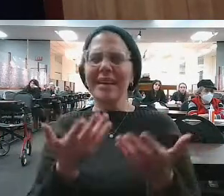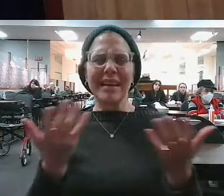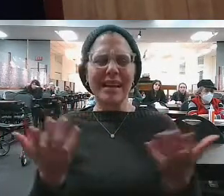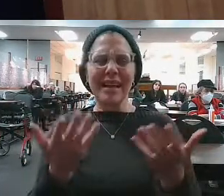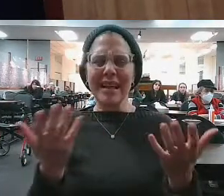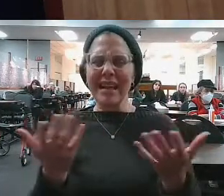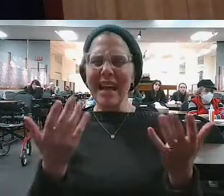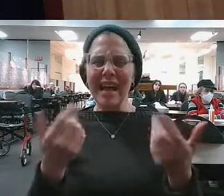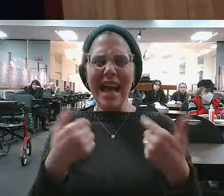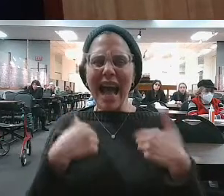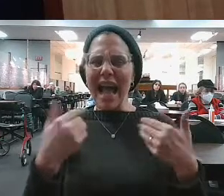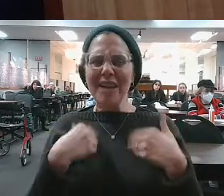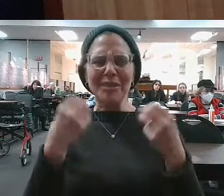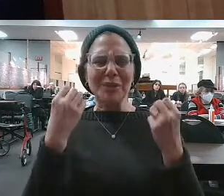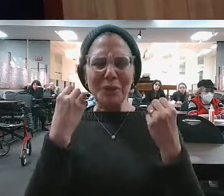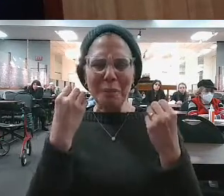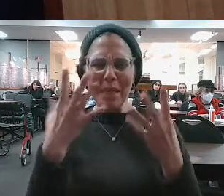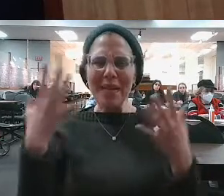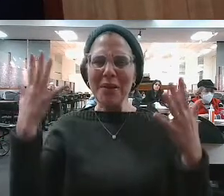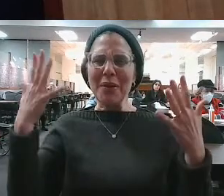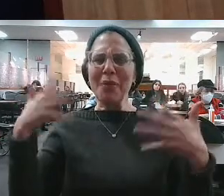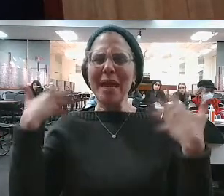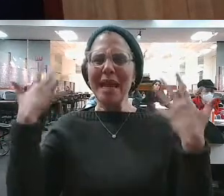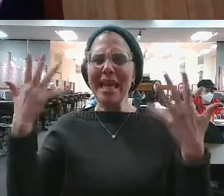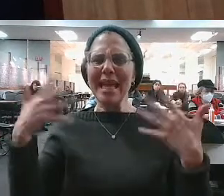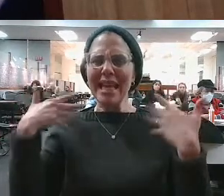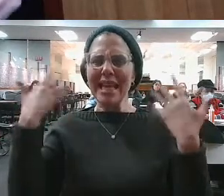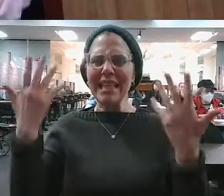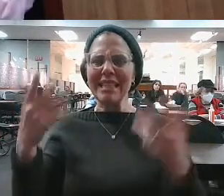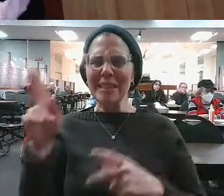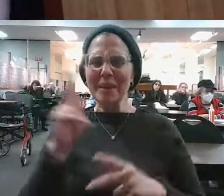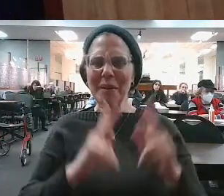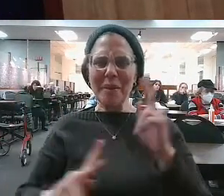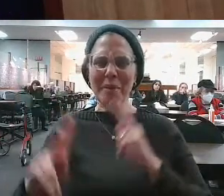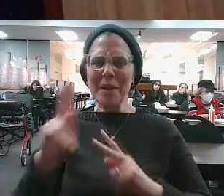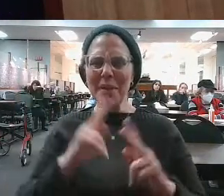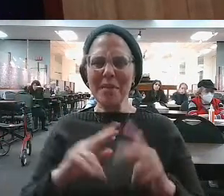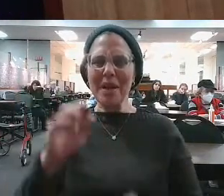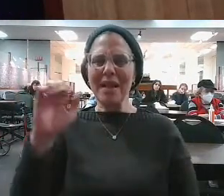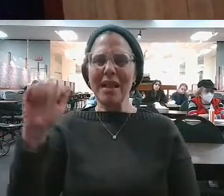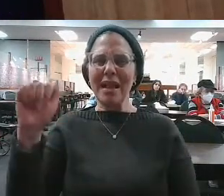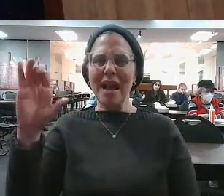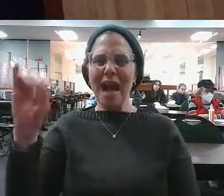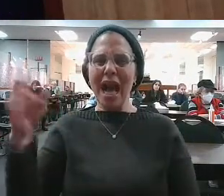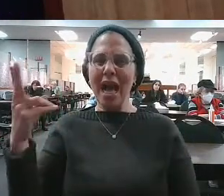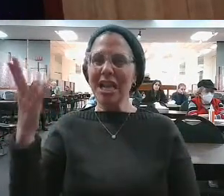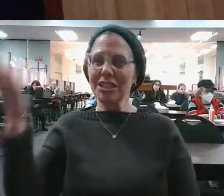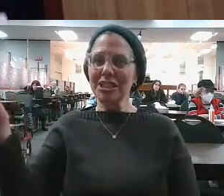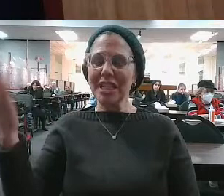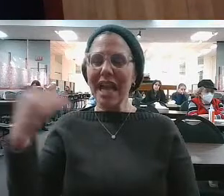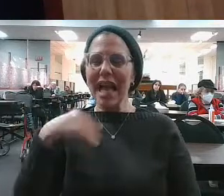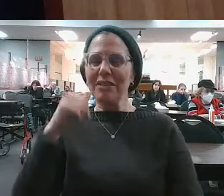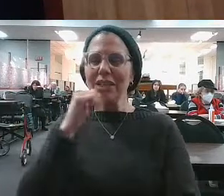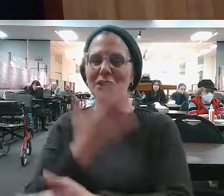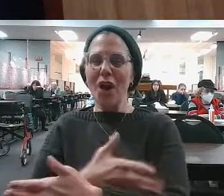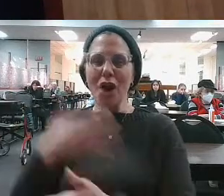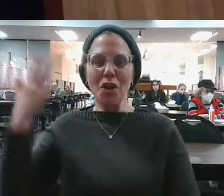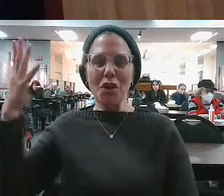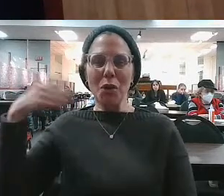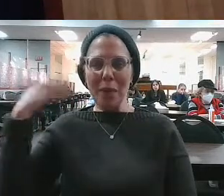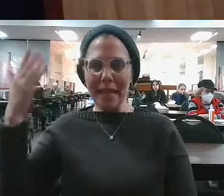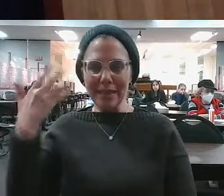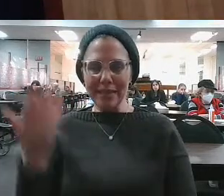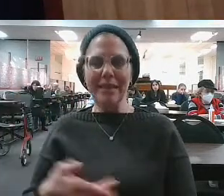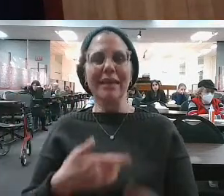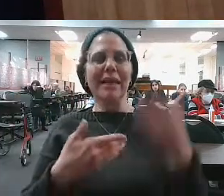am I missing any crazy people in my life? Right? So poor Achish. Right? Achish has got insane people in the house. He's